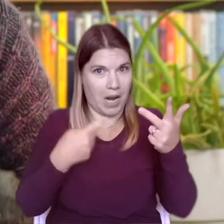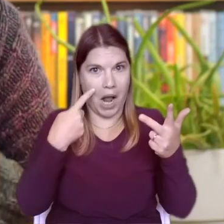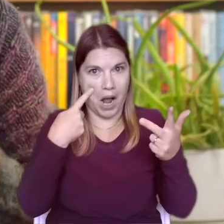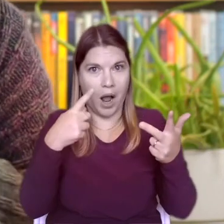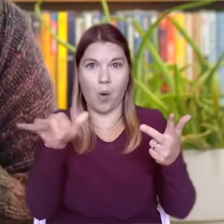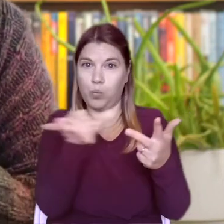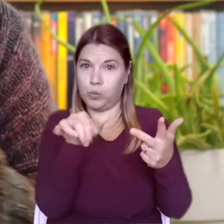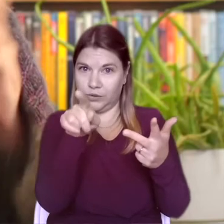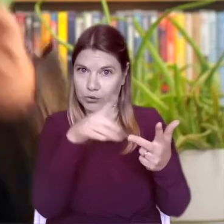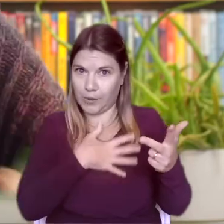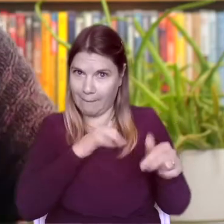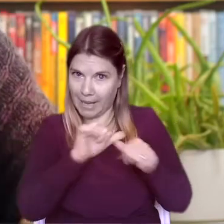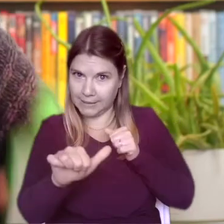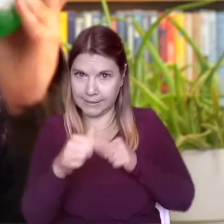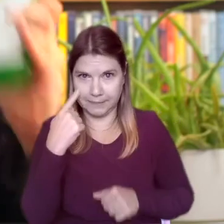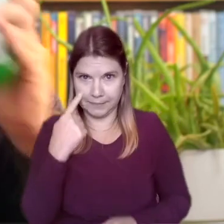decide which sound you like the most